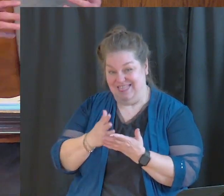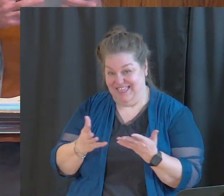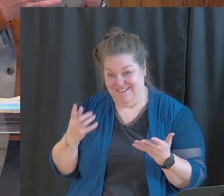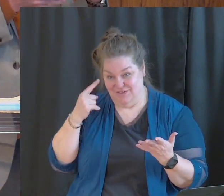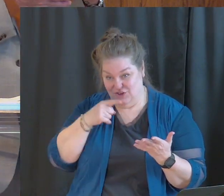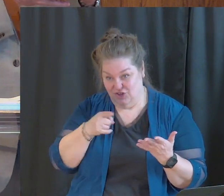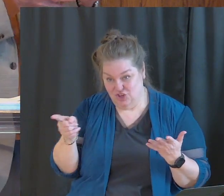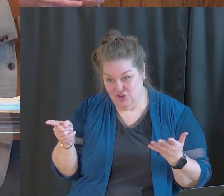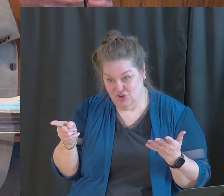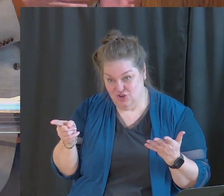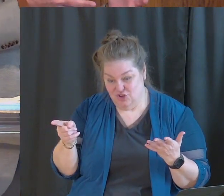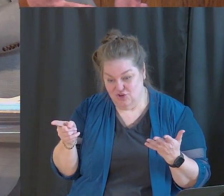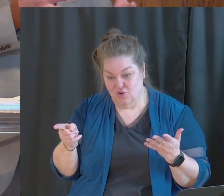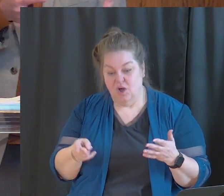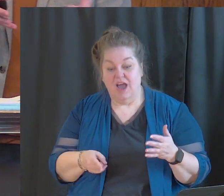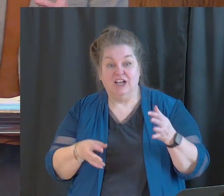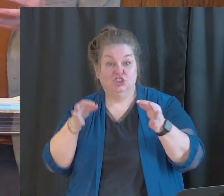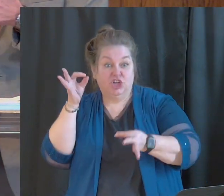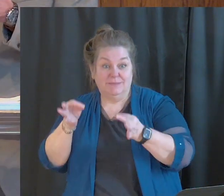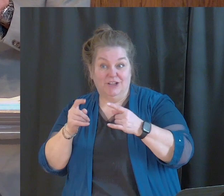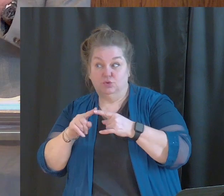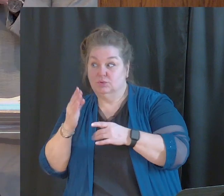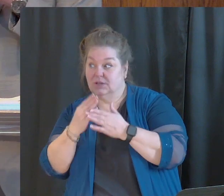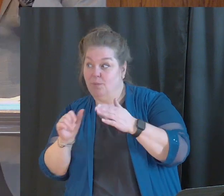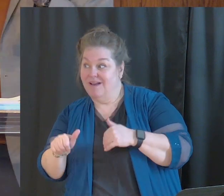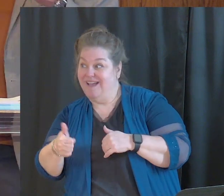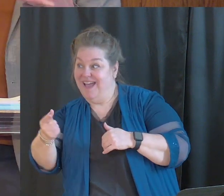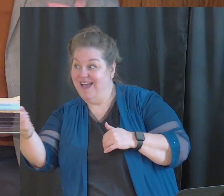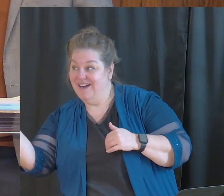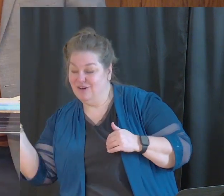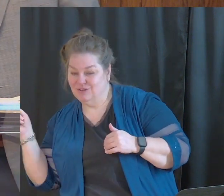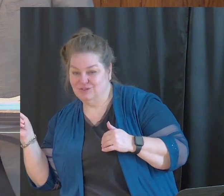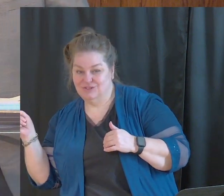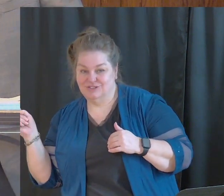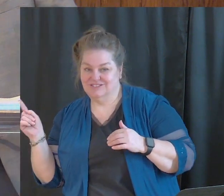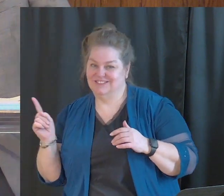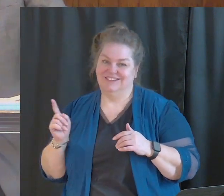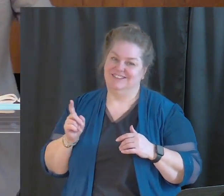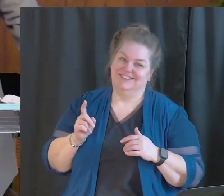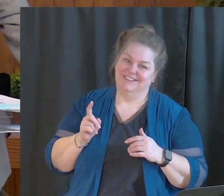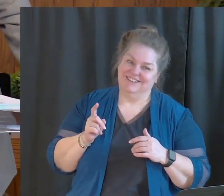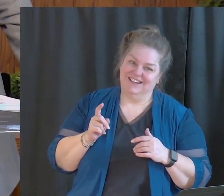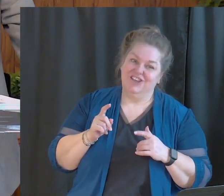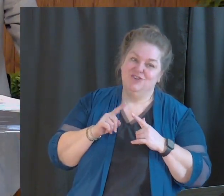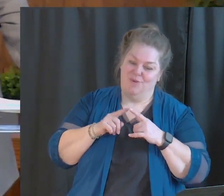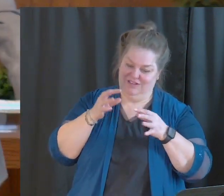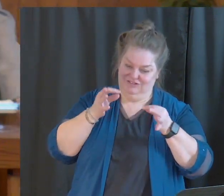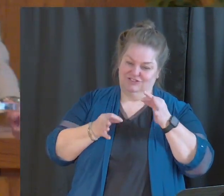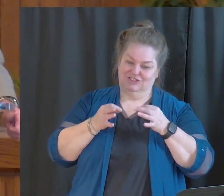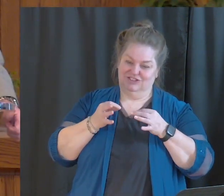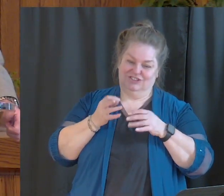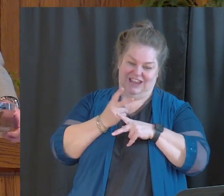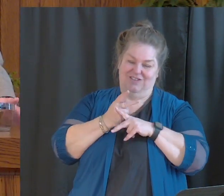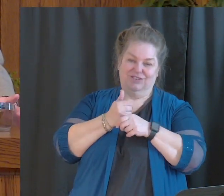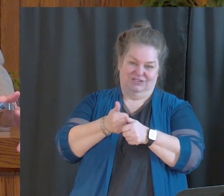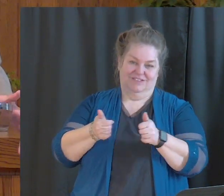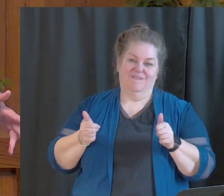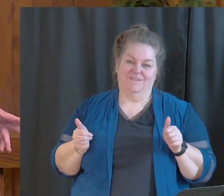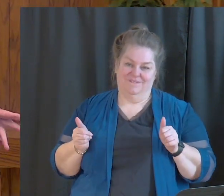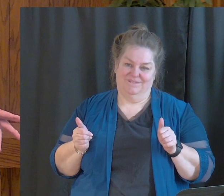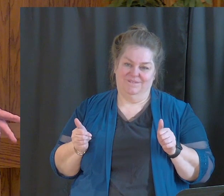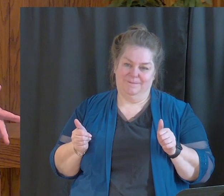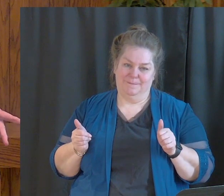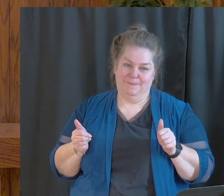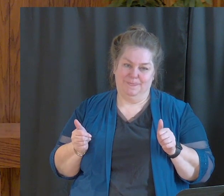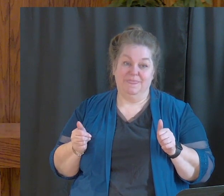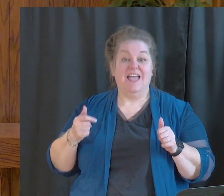Being judgmental about somebody else, it's a right that I have. It's just what I do in life. And these things that I